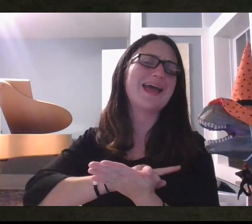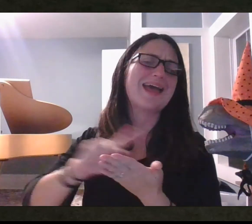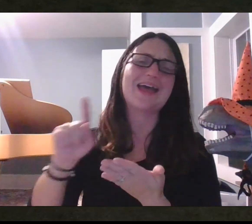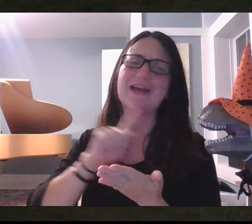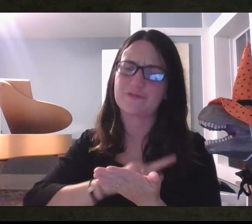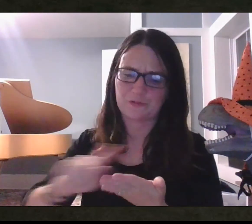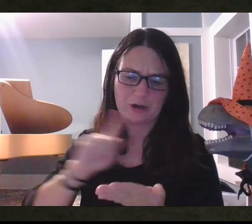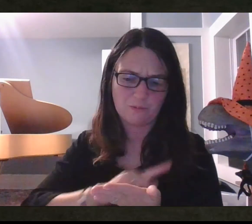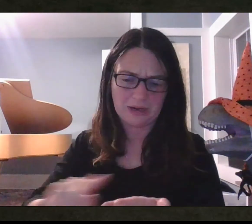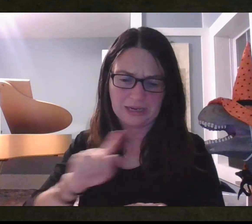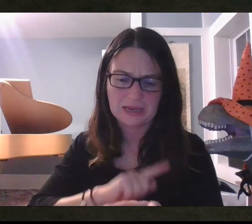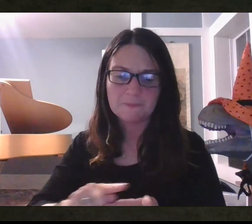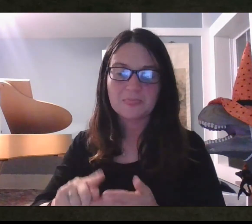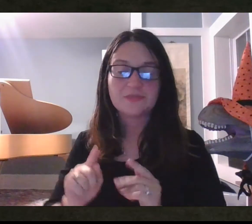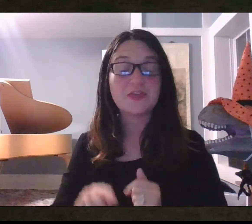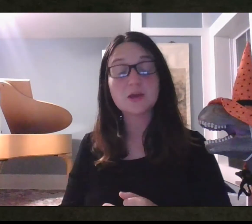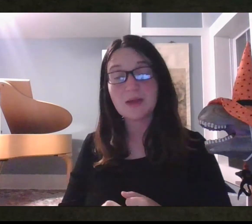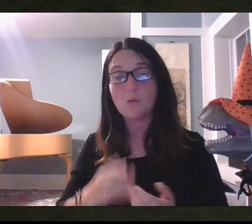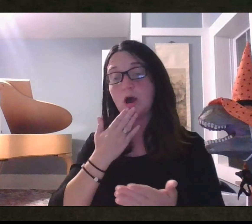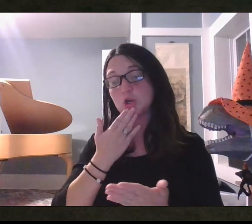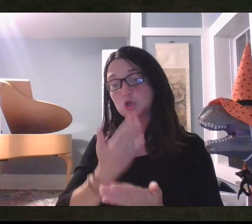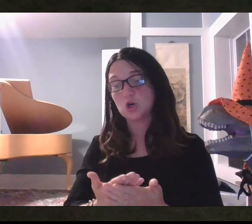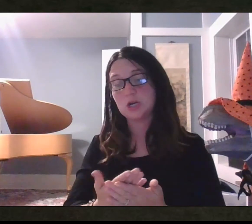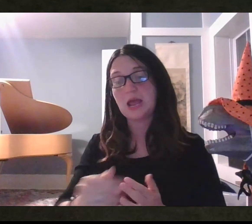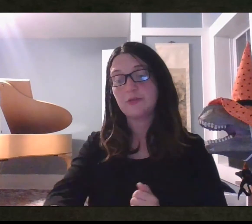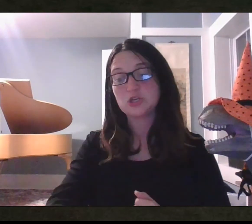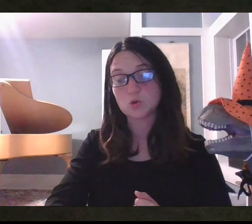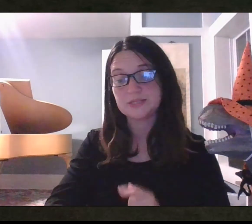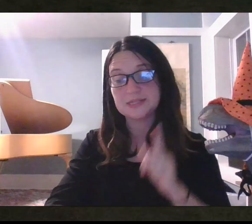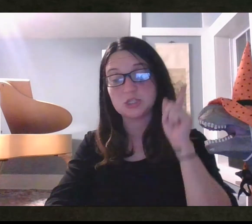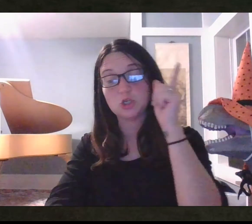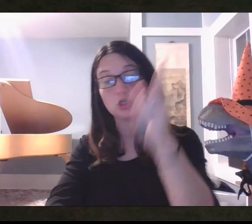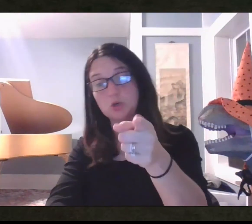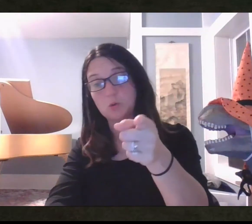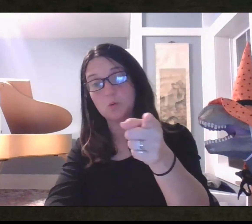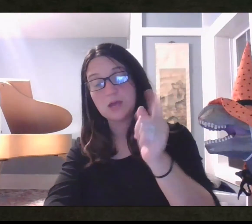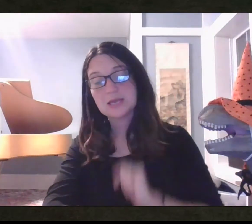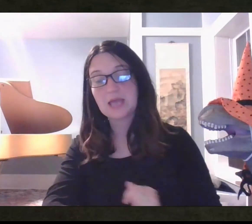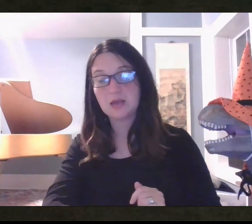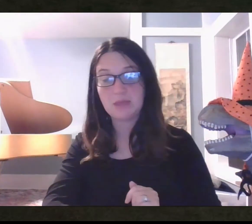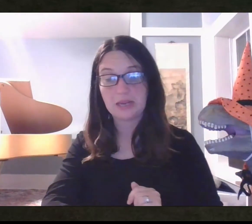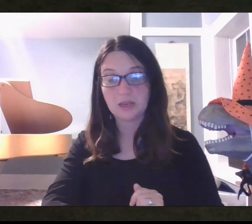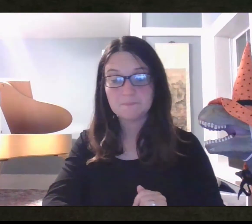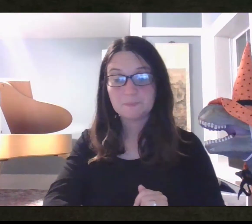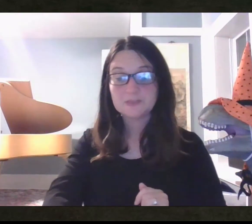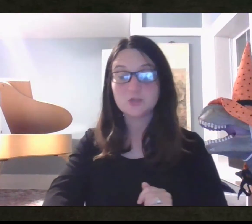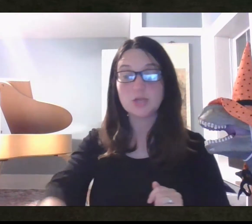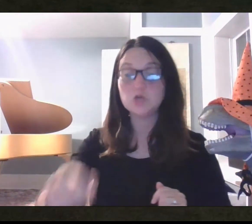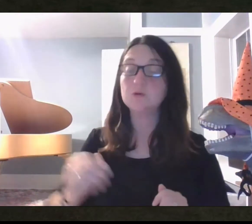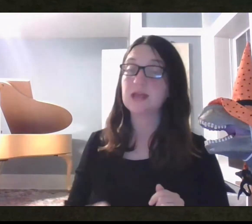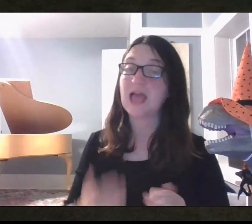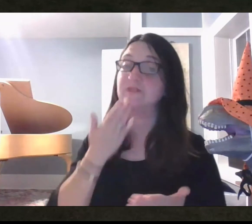and every week, think about what good, healthy choices you can make